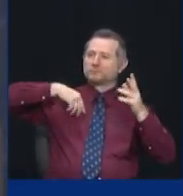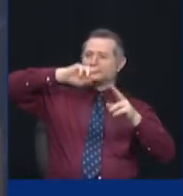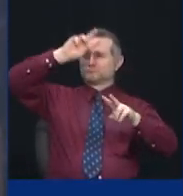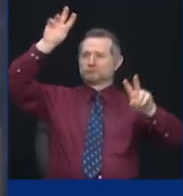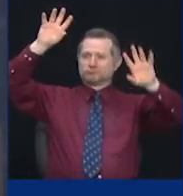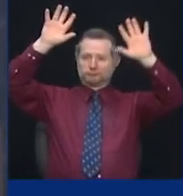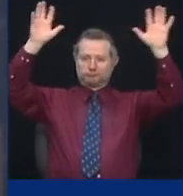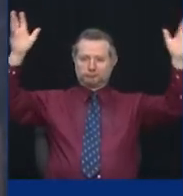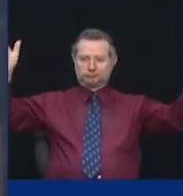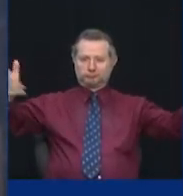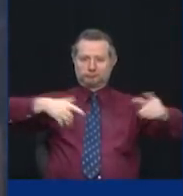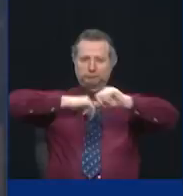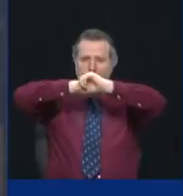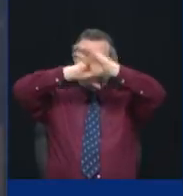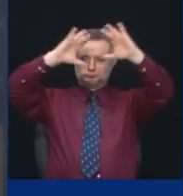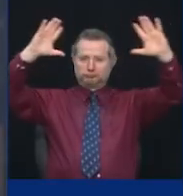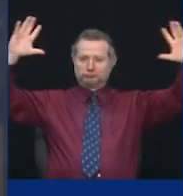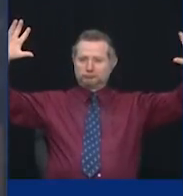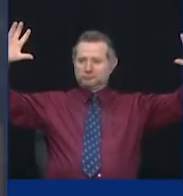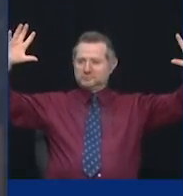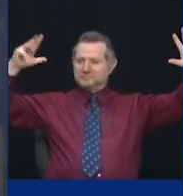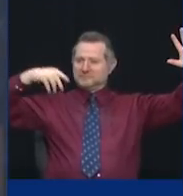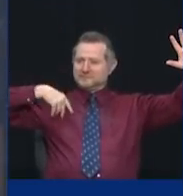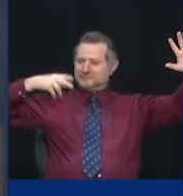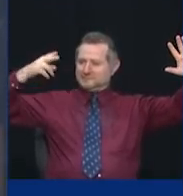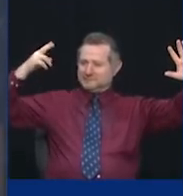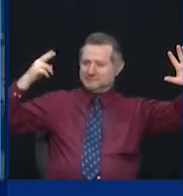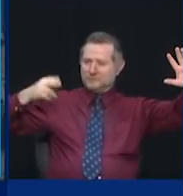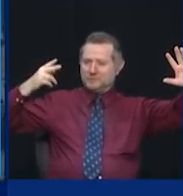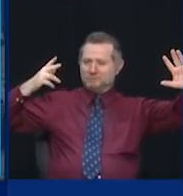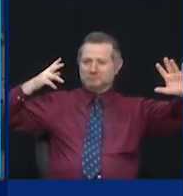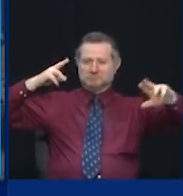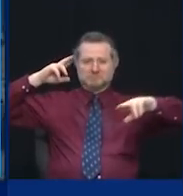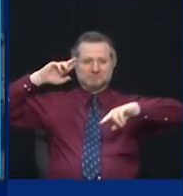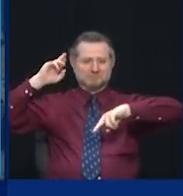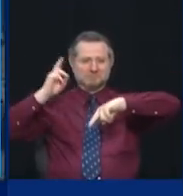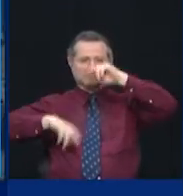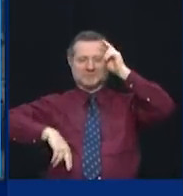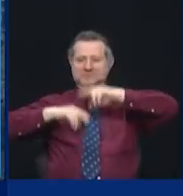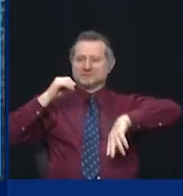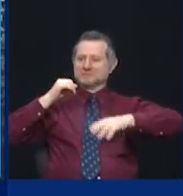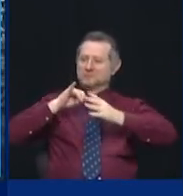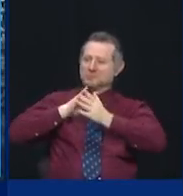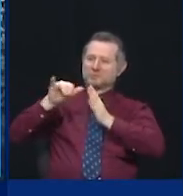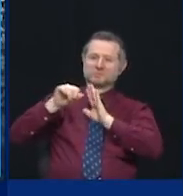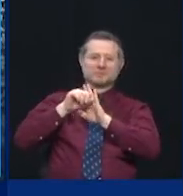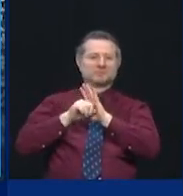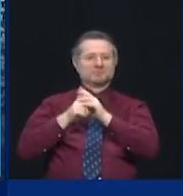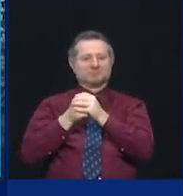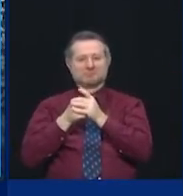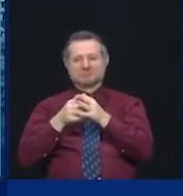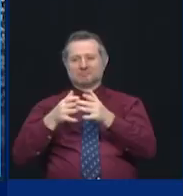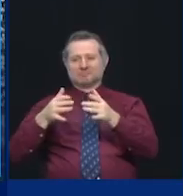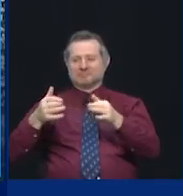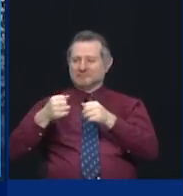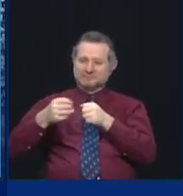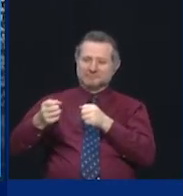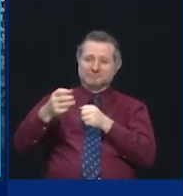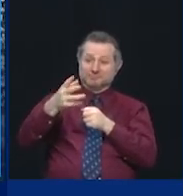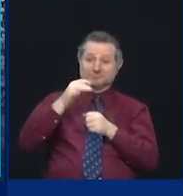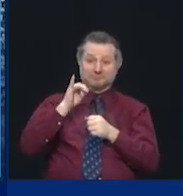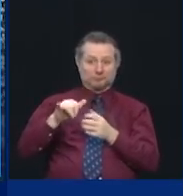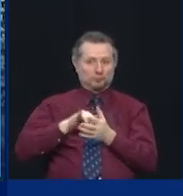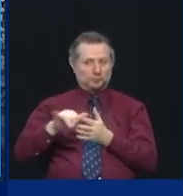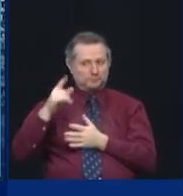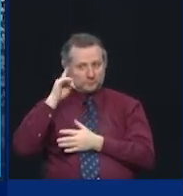historic building period for the state of New York and for Manhattan. It's part of